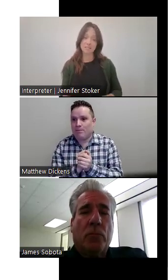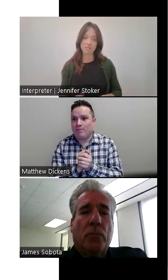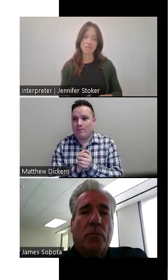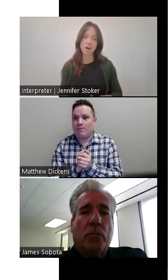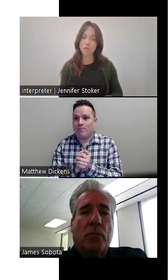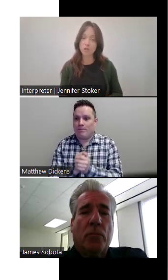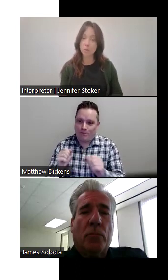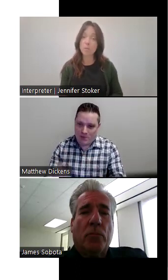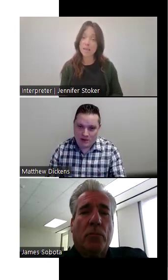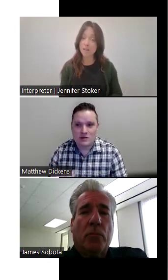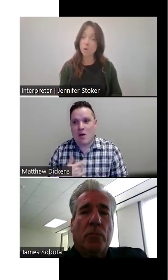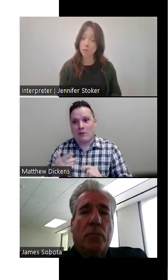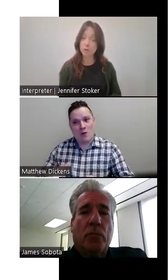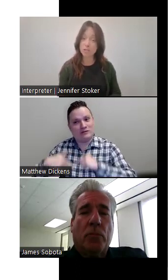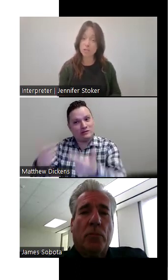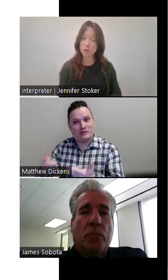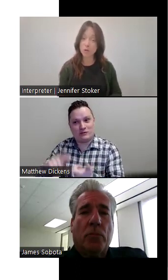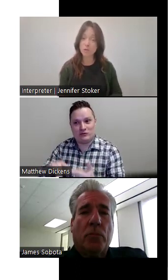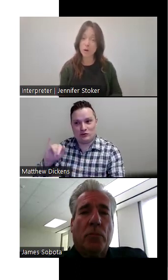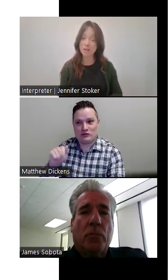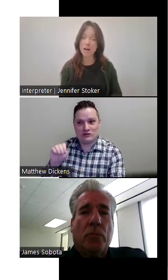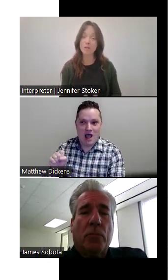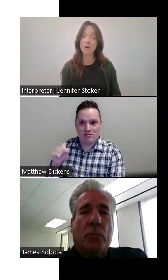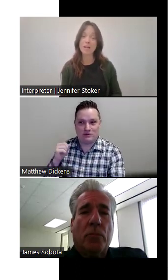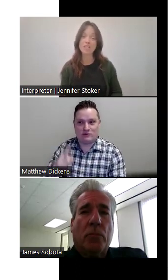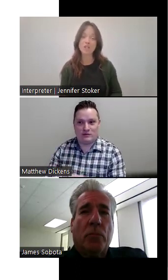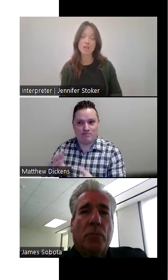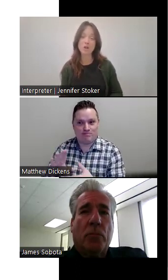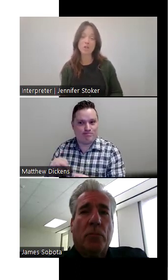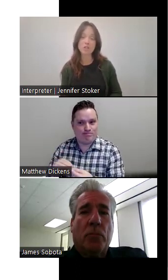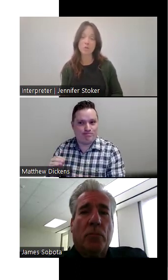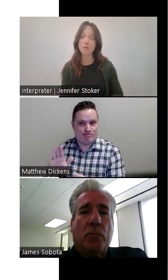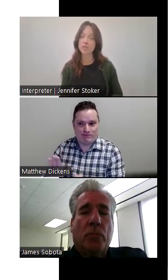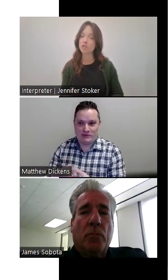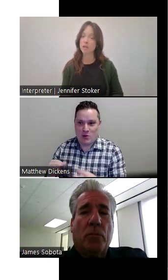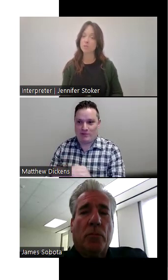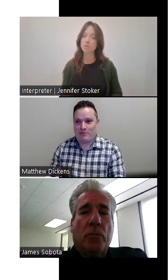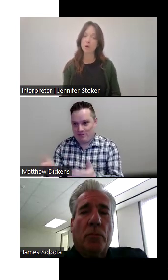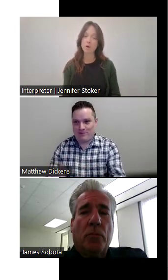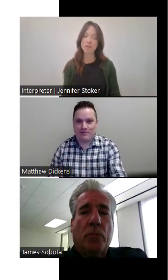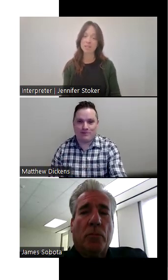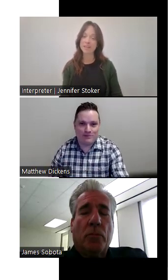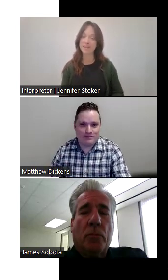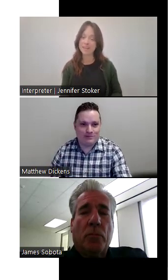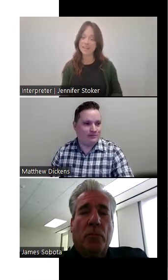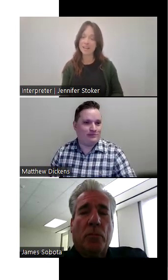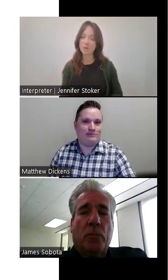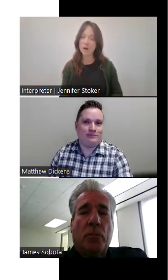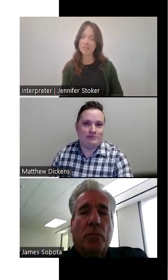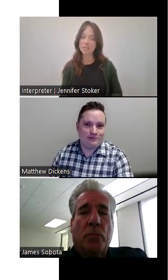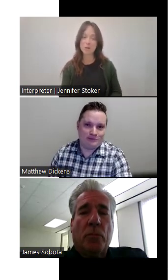And Officer Sabota may have more resources for you as well. I'm going to go ahead and turn it over to Officer James Sabota and